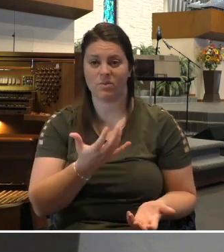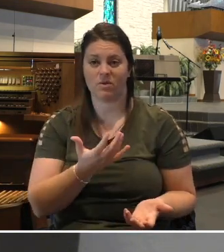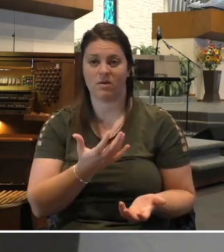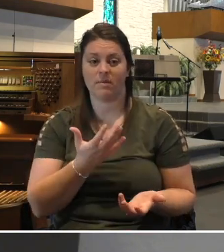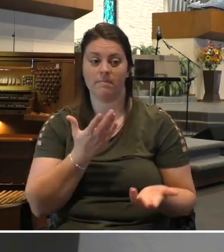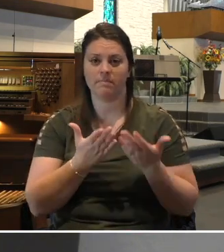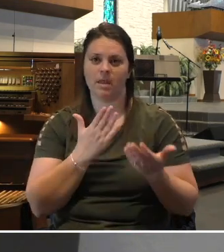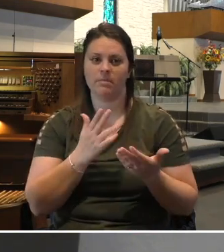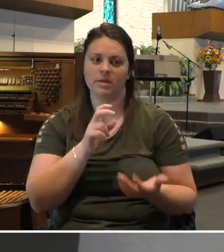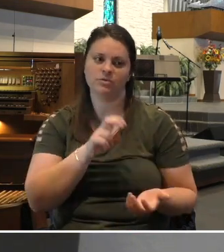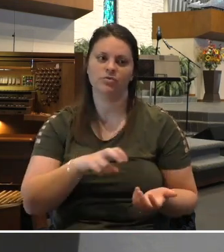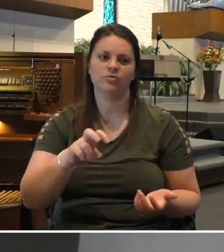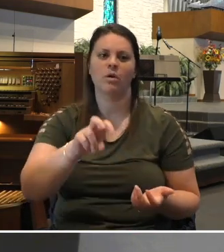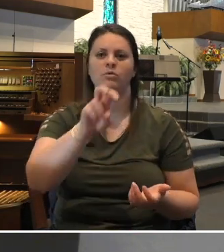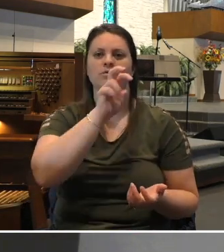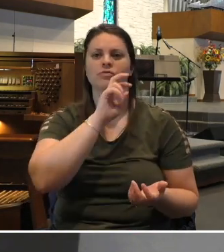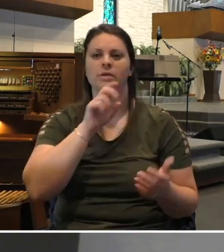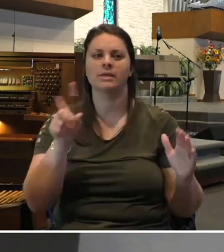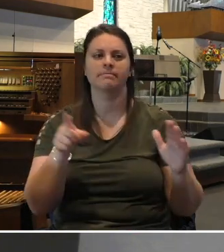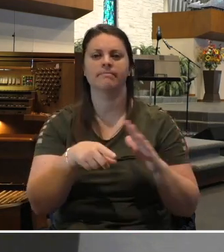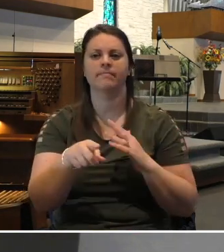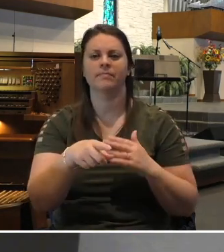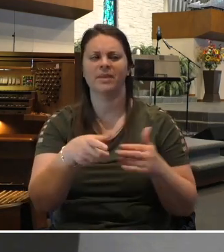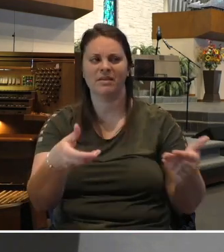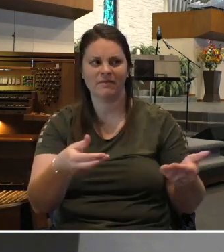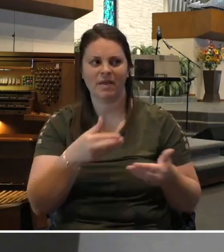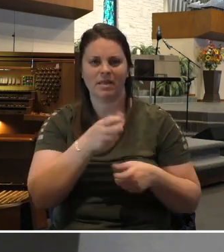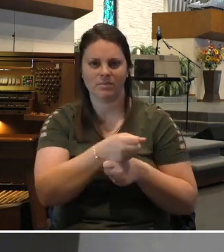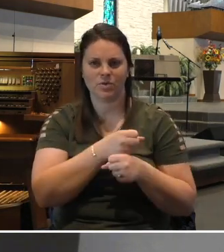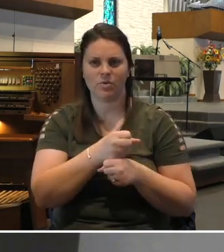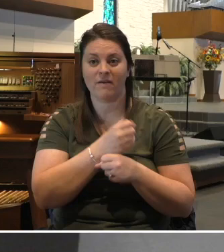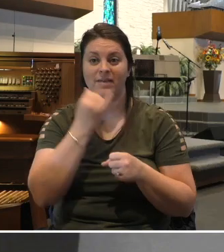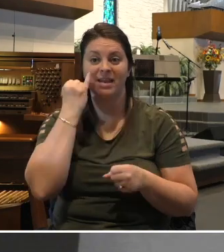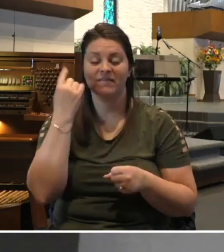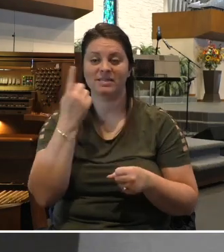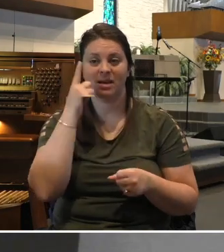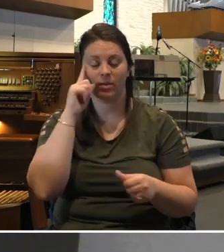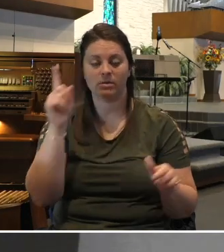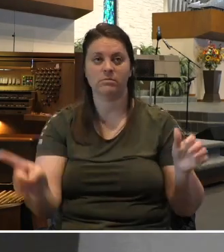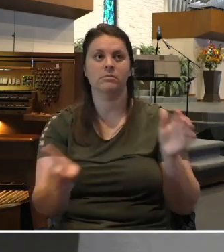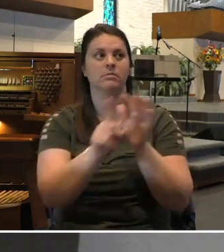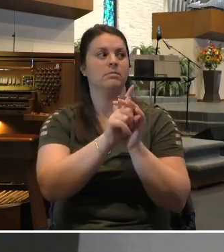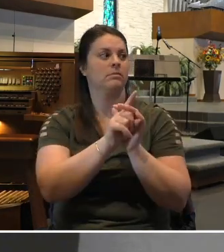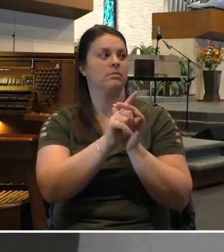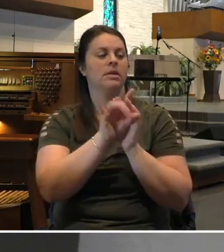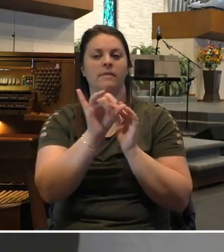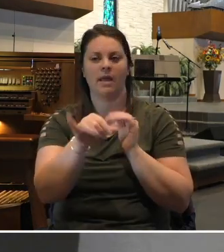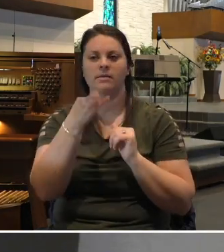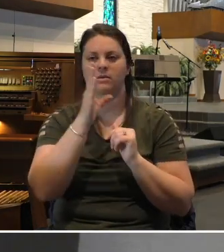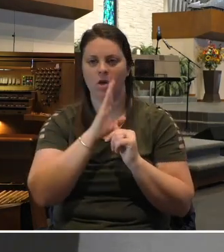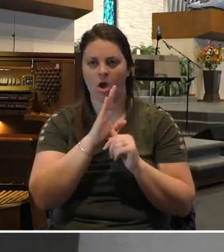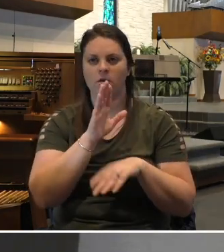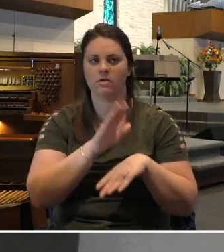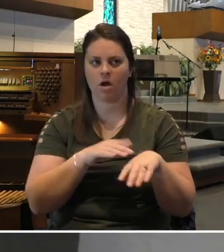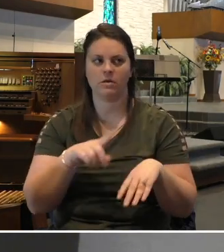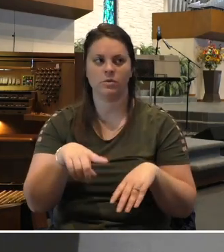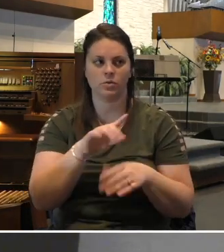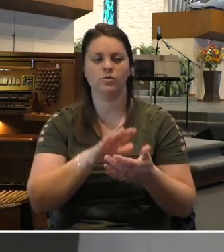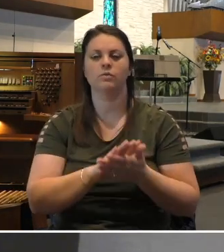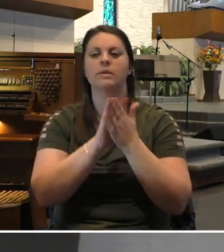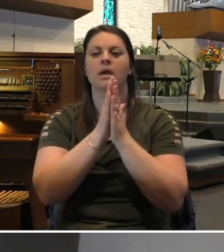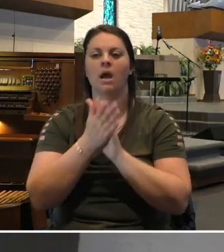Invite them for coffee. If someone comes to your mind, that is God calling you to be a Ruth to them.